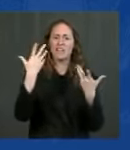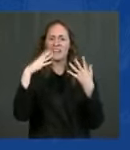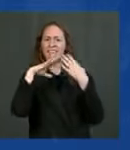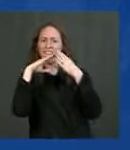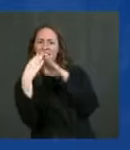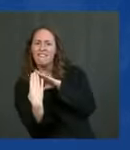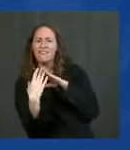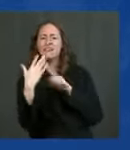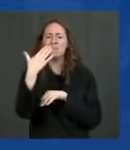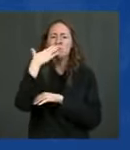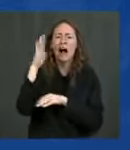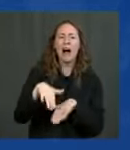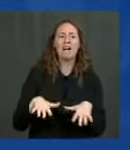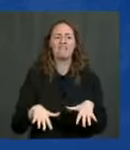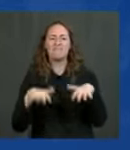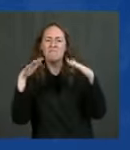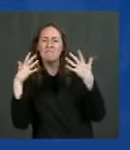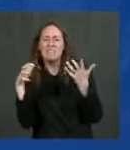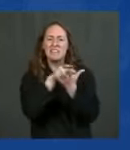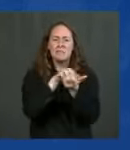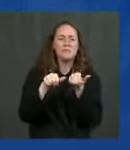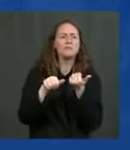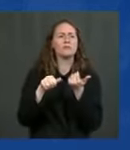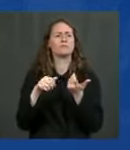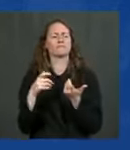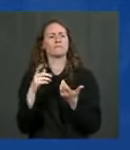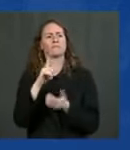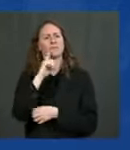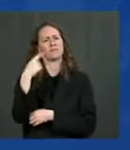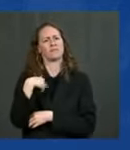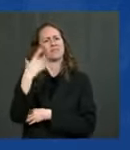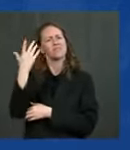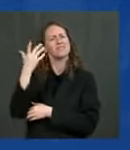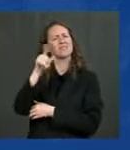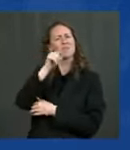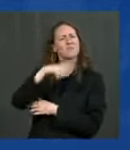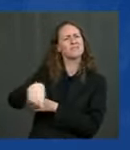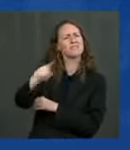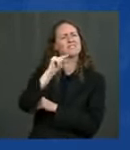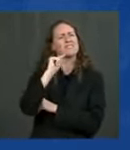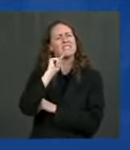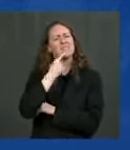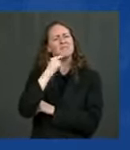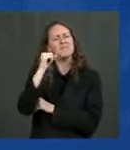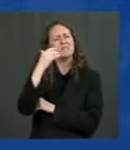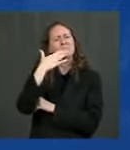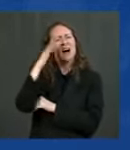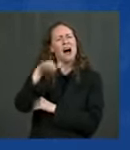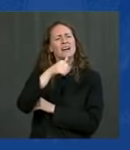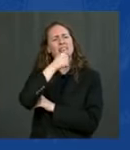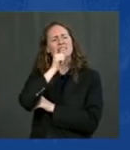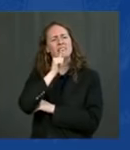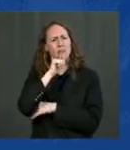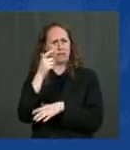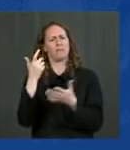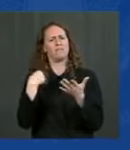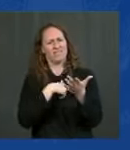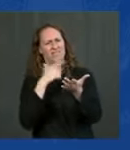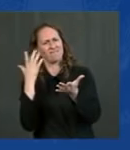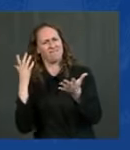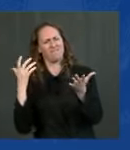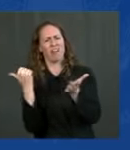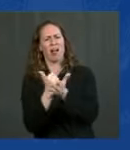is equitable for those hardest hit the resources they need have to be get to them and so no matter who you are